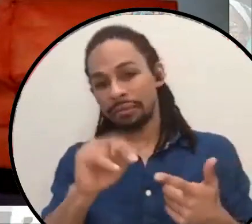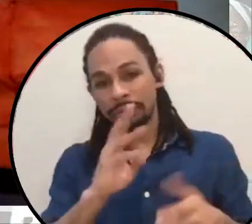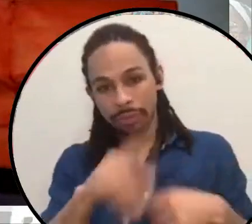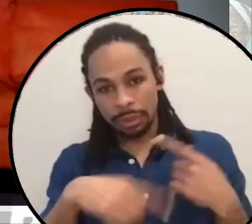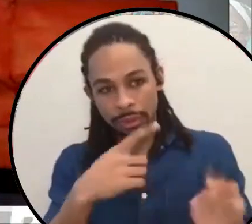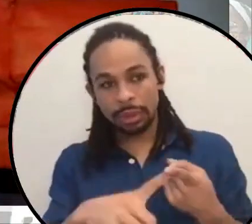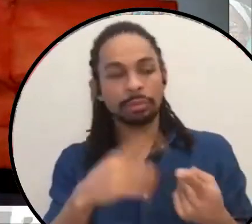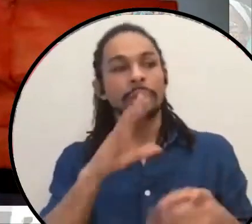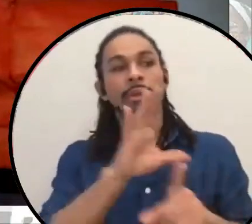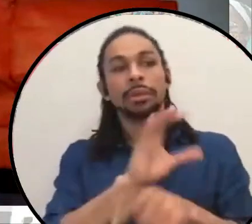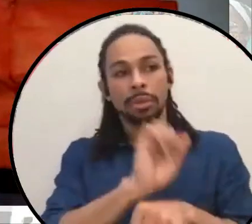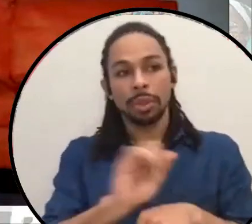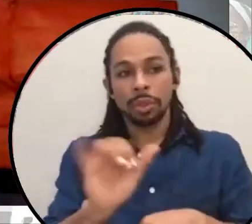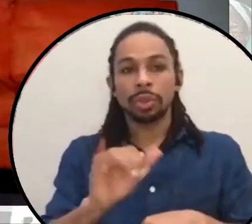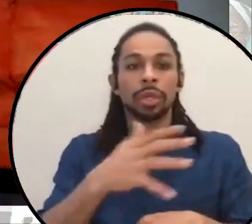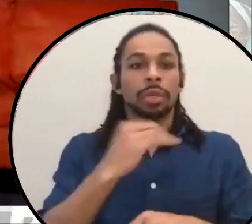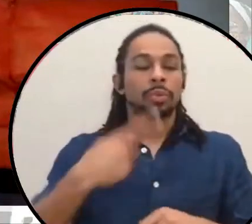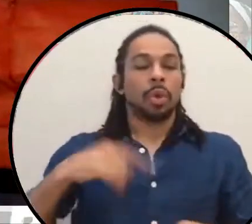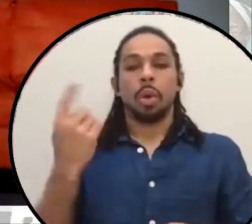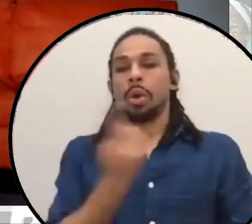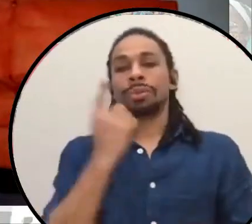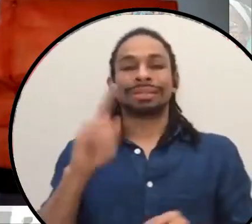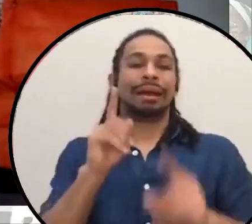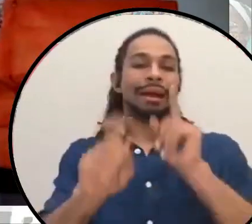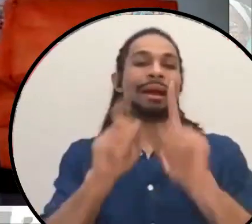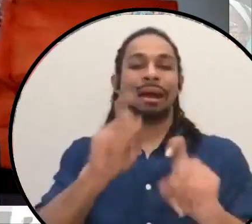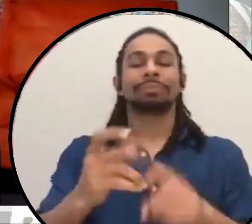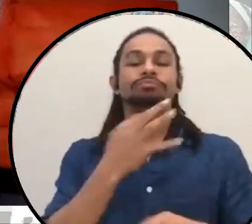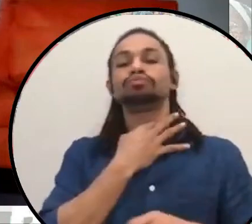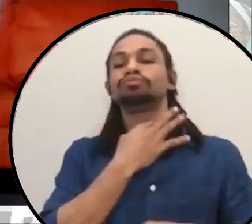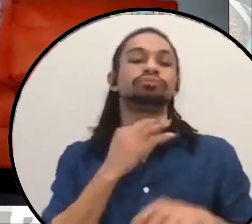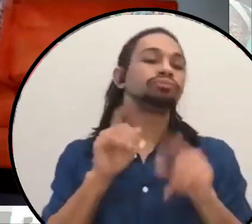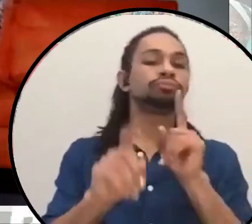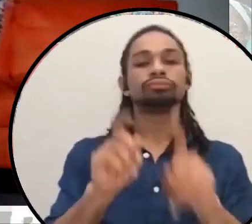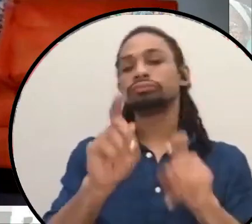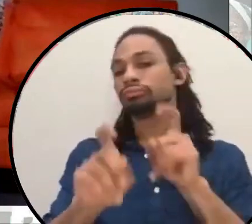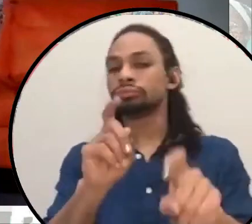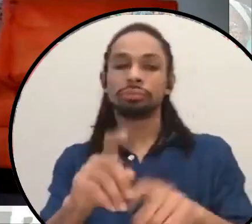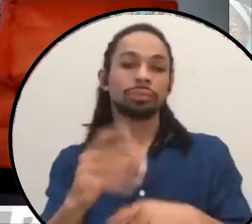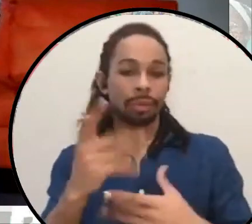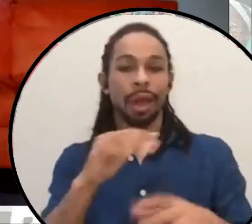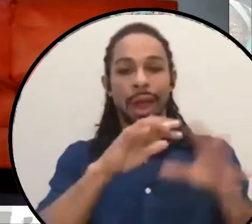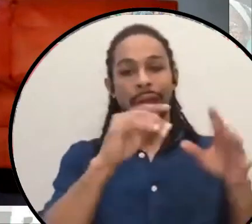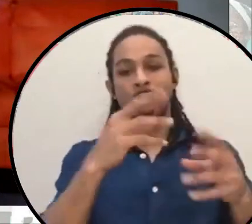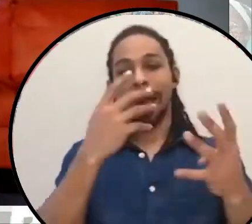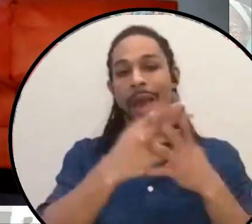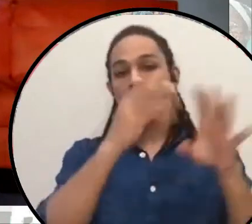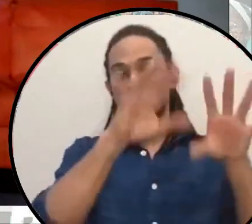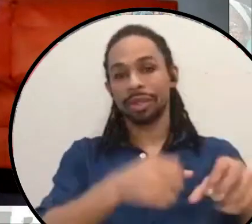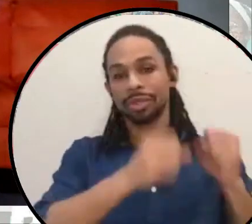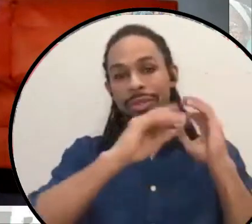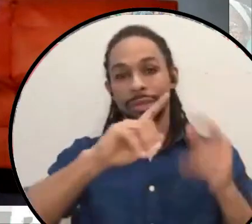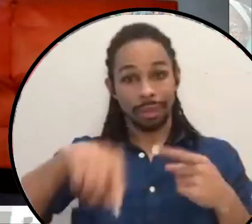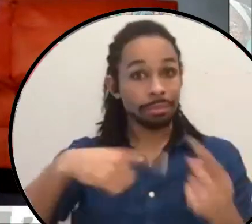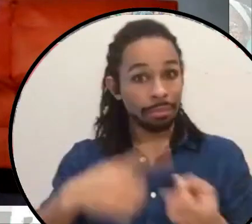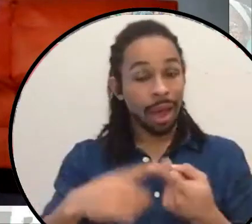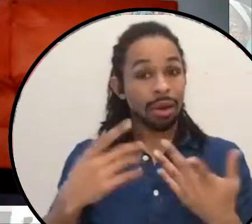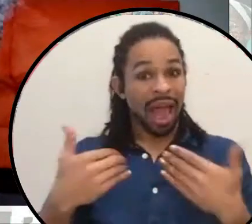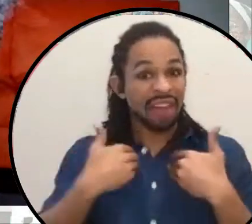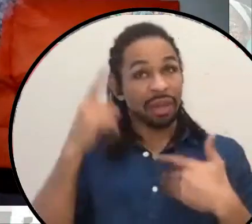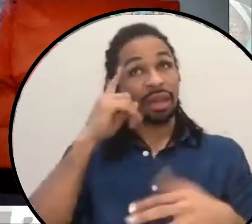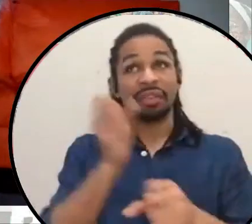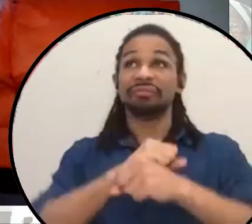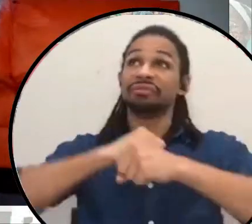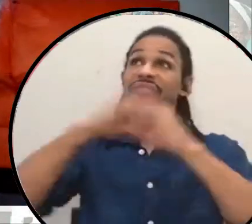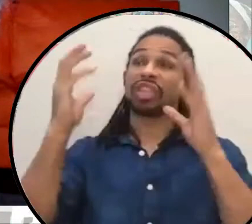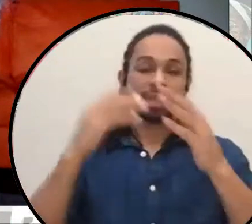asking questions. Um, and so for me, abolition is really about having vision, even while you're doing all those day-to-day activities. I